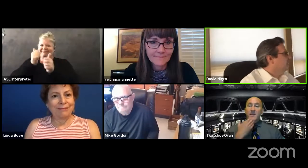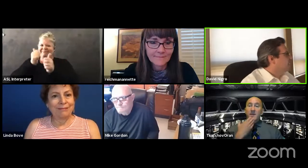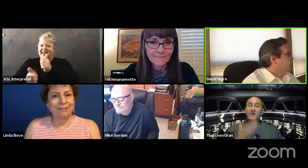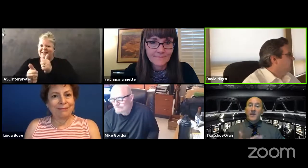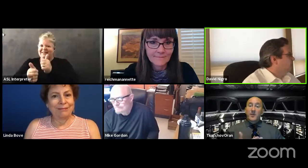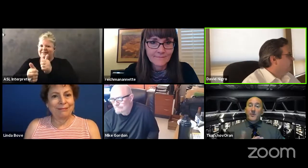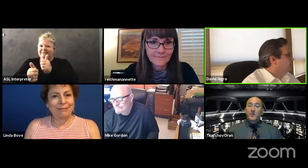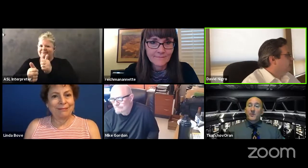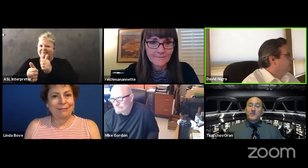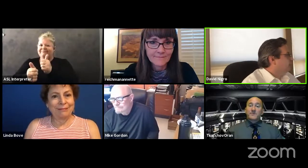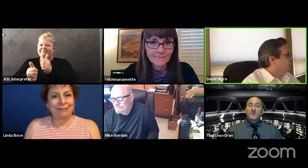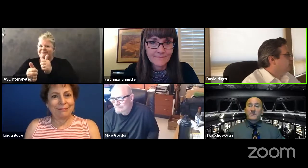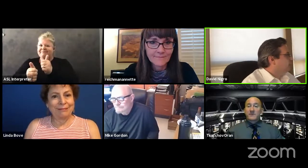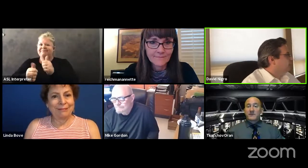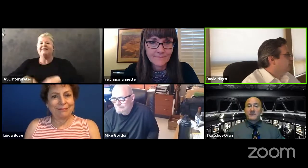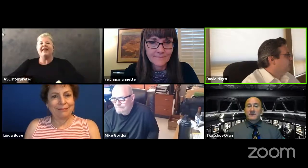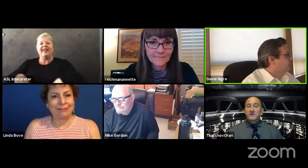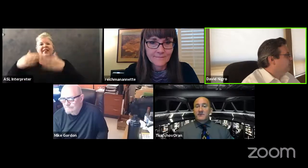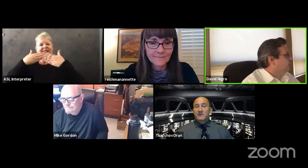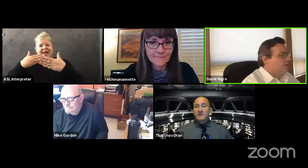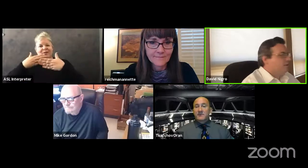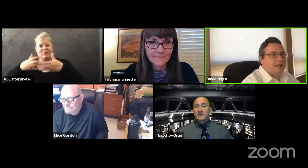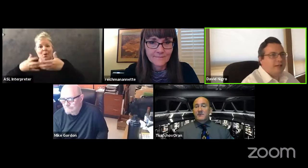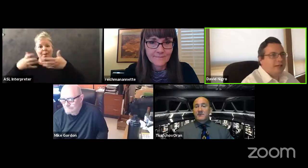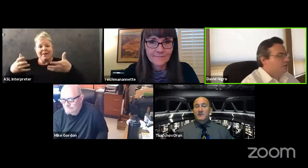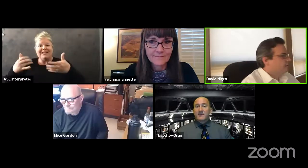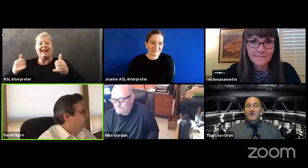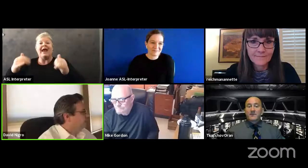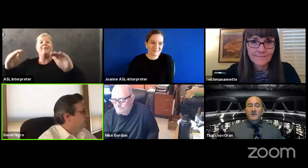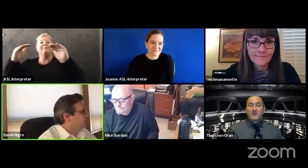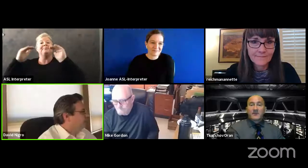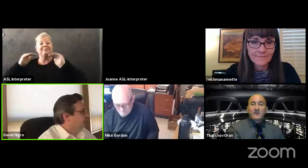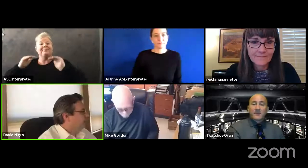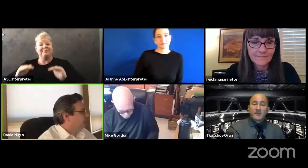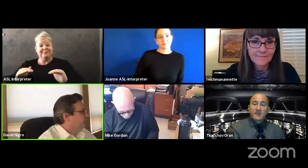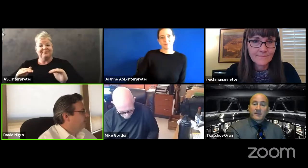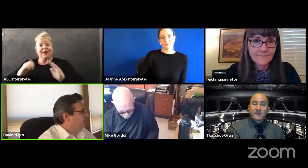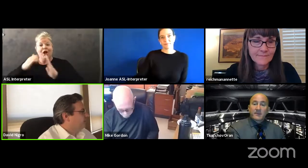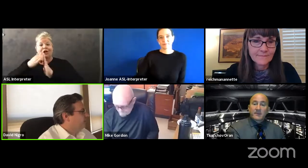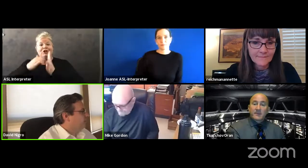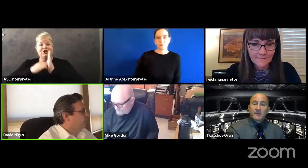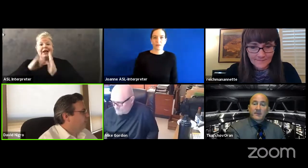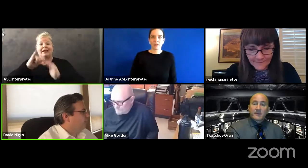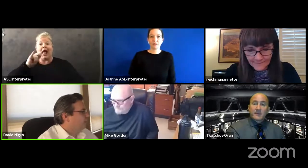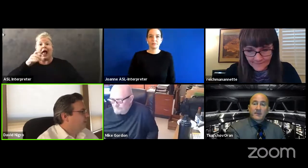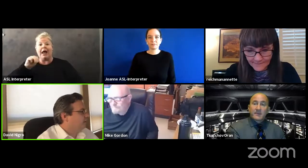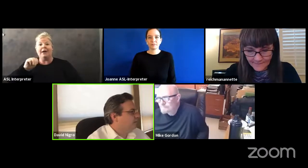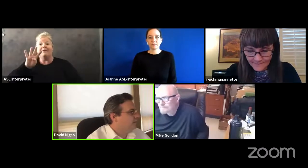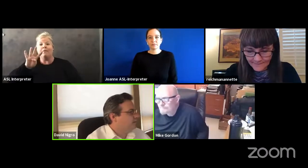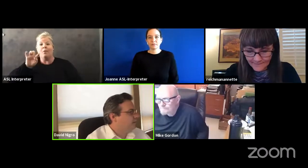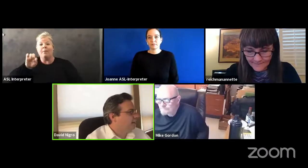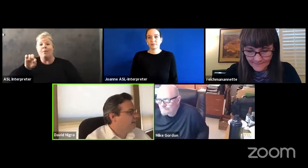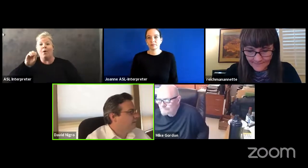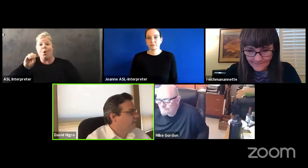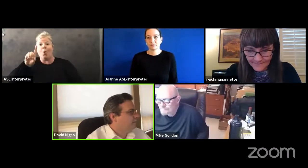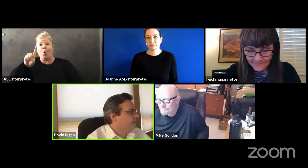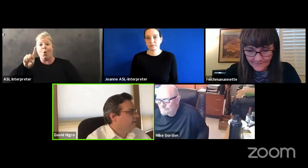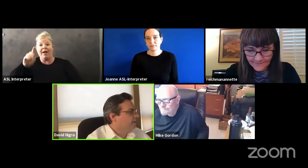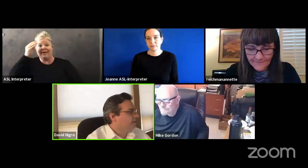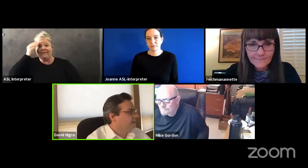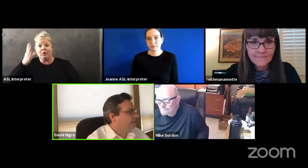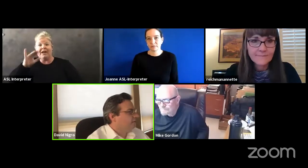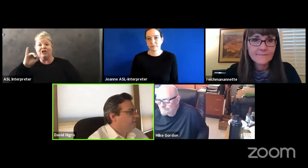thank you very much we move on to the next agenda item 4.01 information item